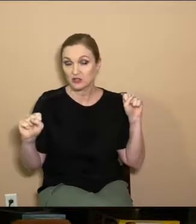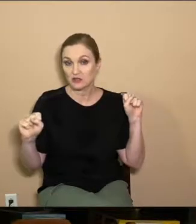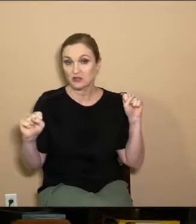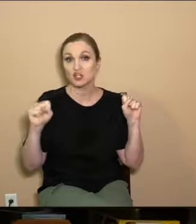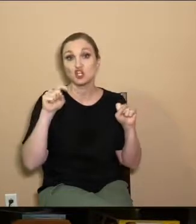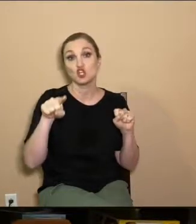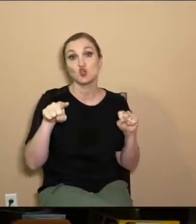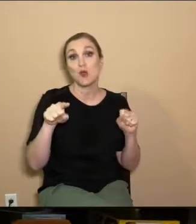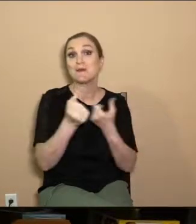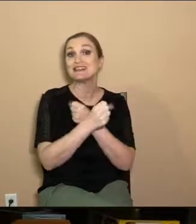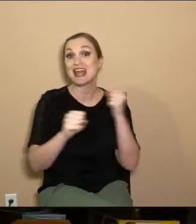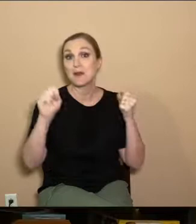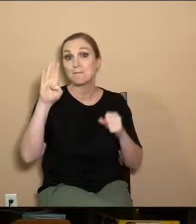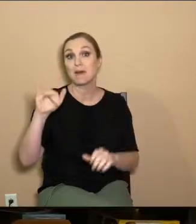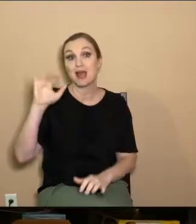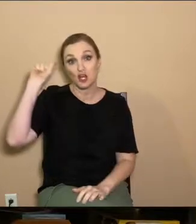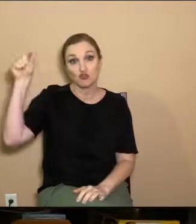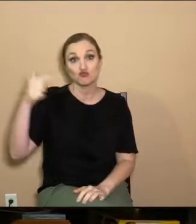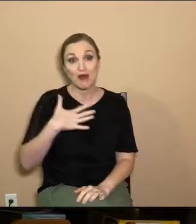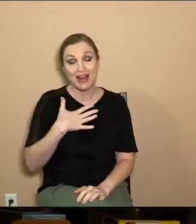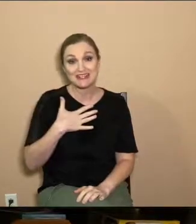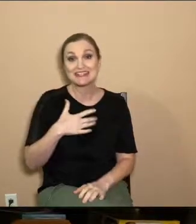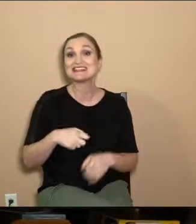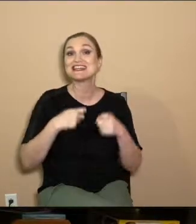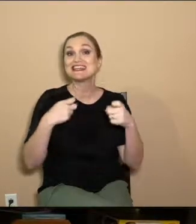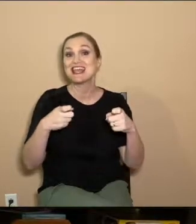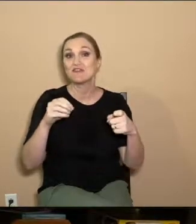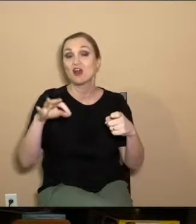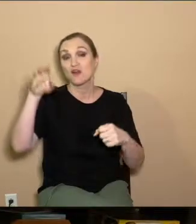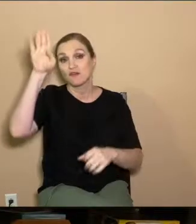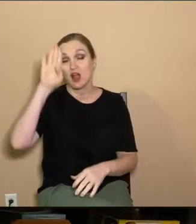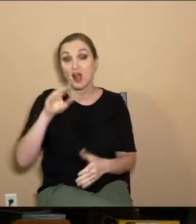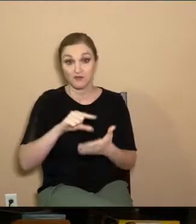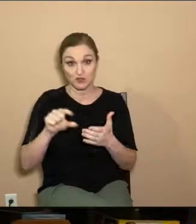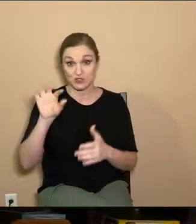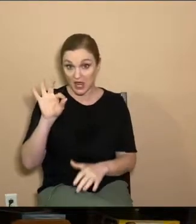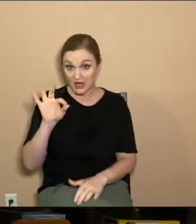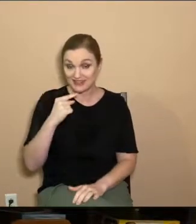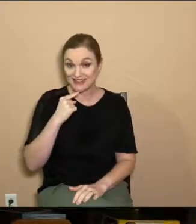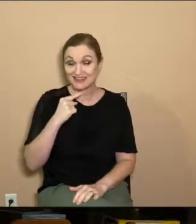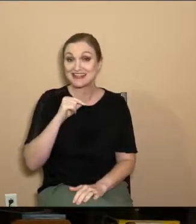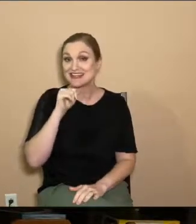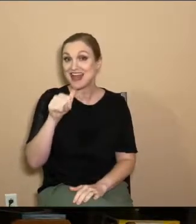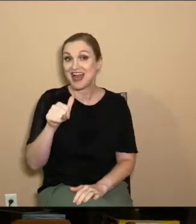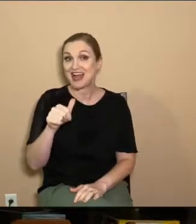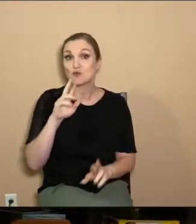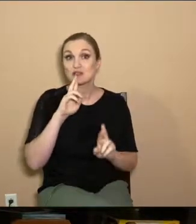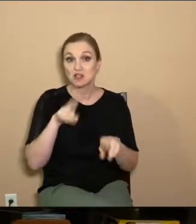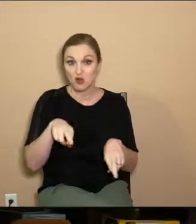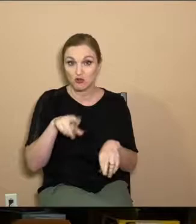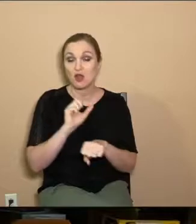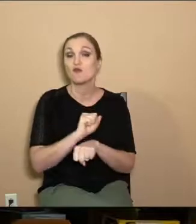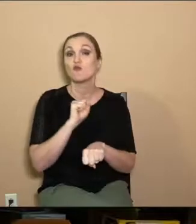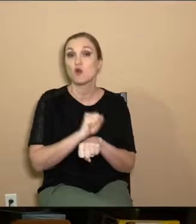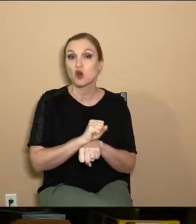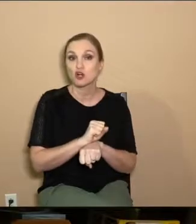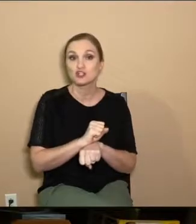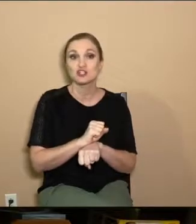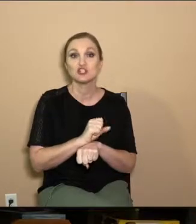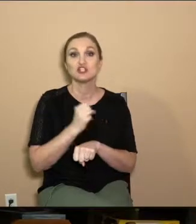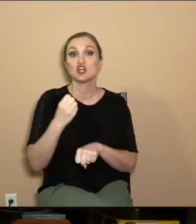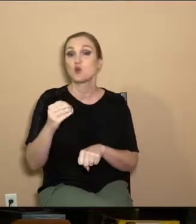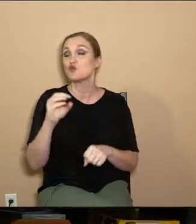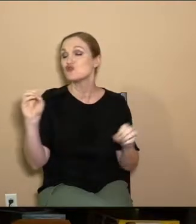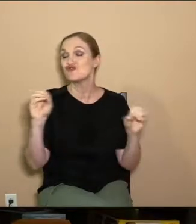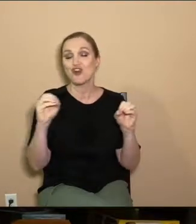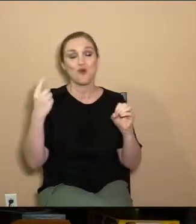You know, you have been saved by grace. It is the gift of God, verse 9, not a result of works, so that no one